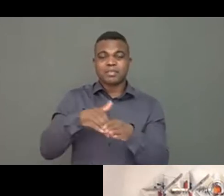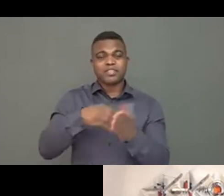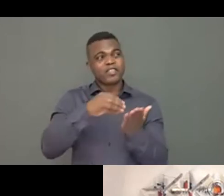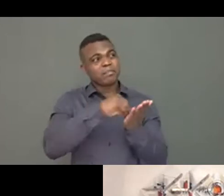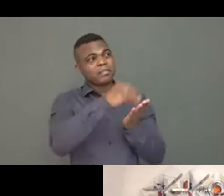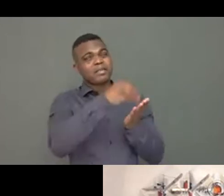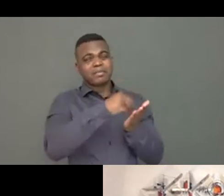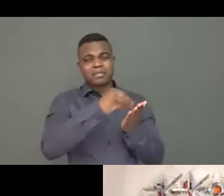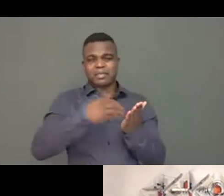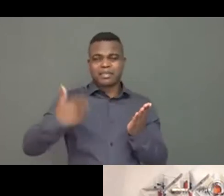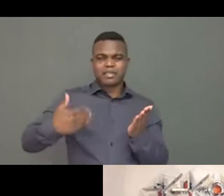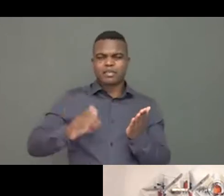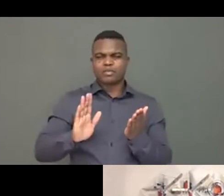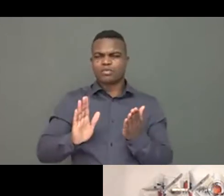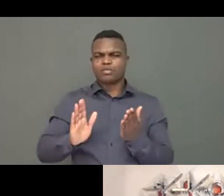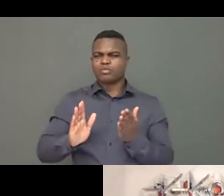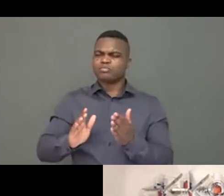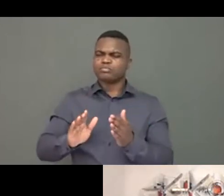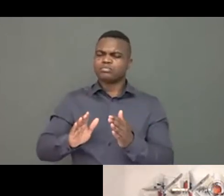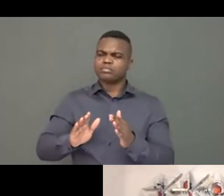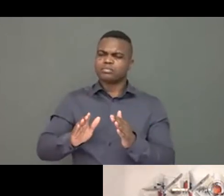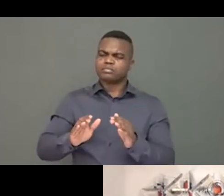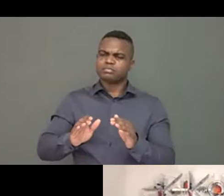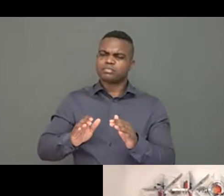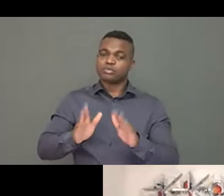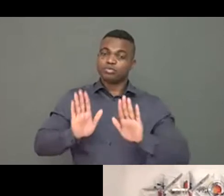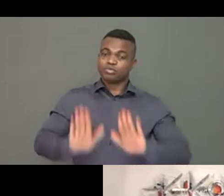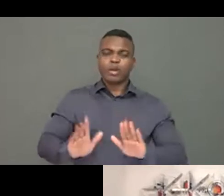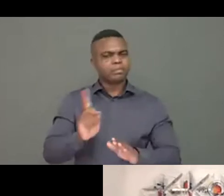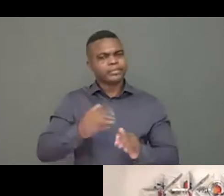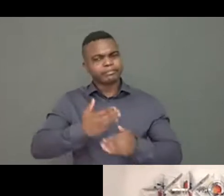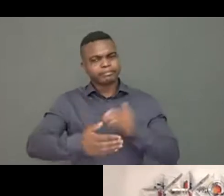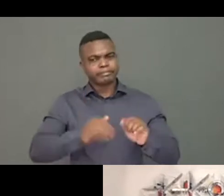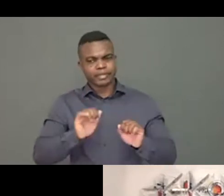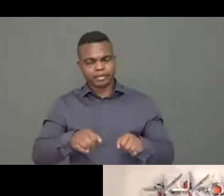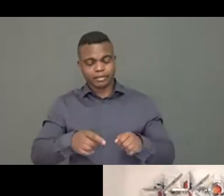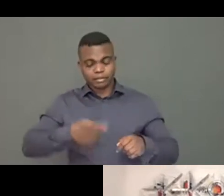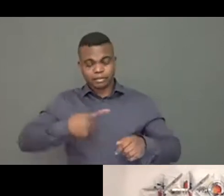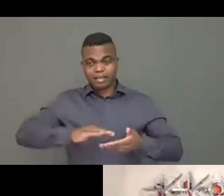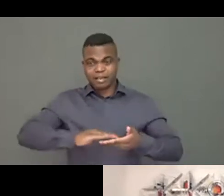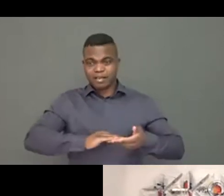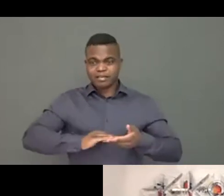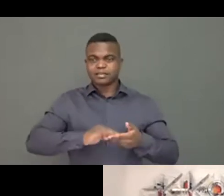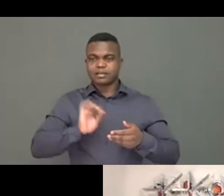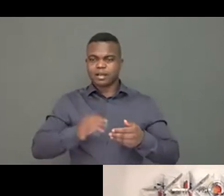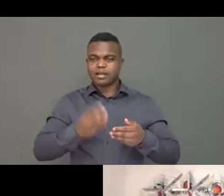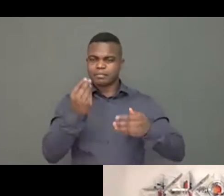Small organizations pay small amounts. And if you have a small organization based in low country,